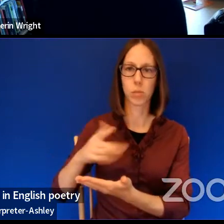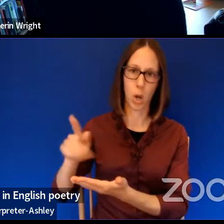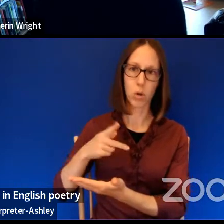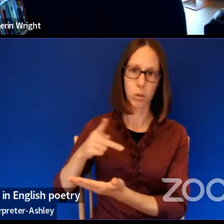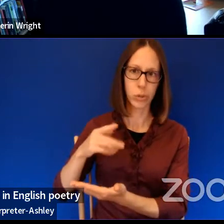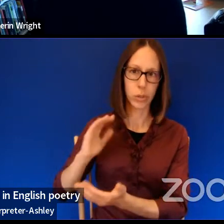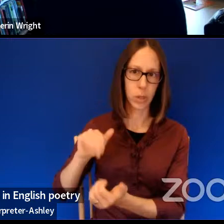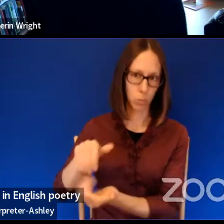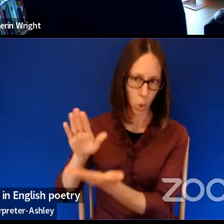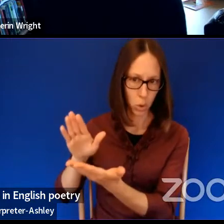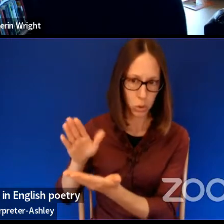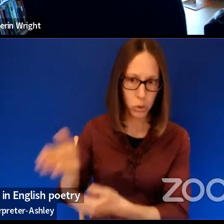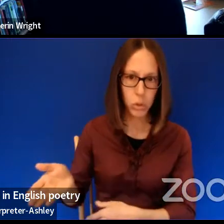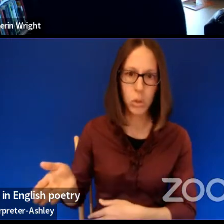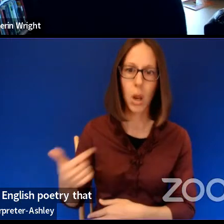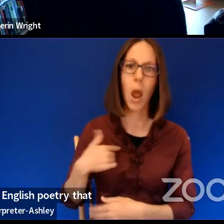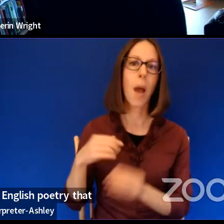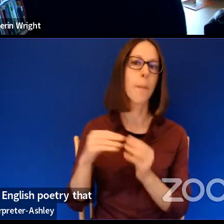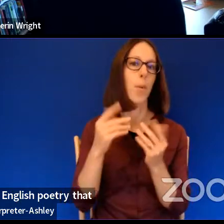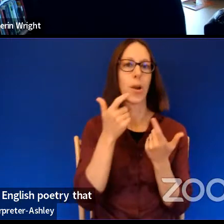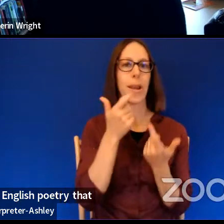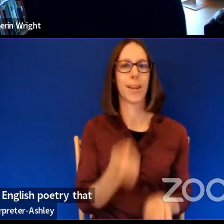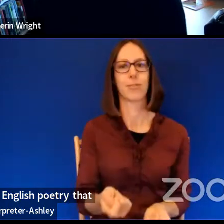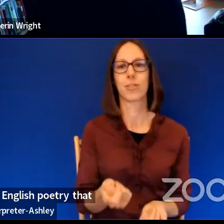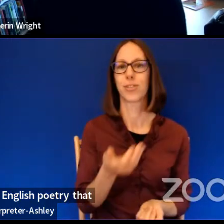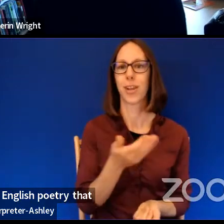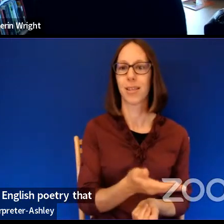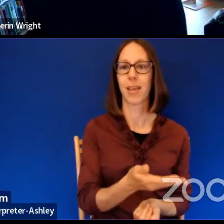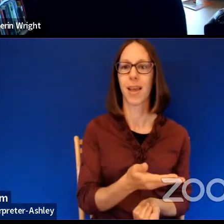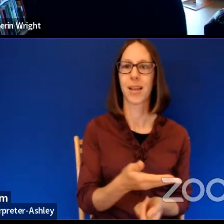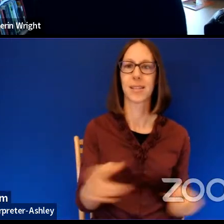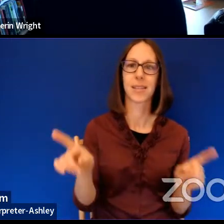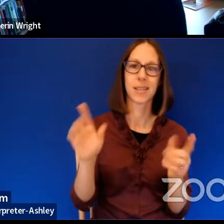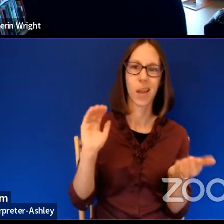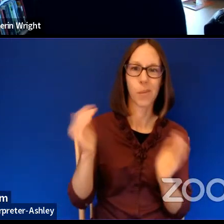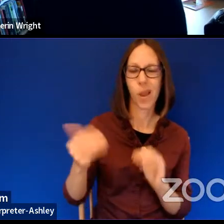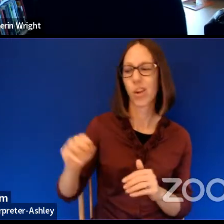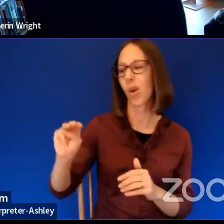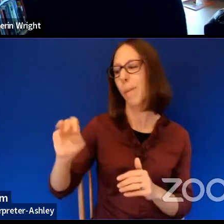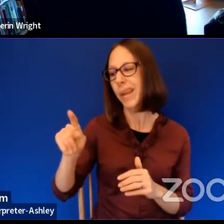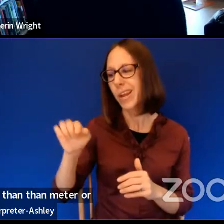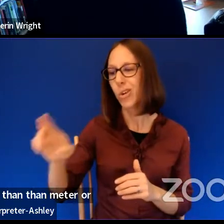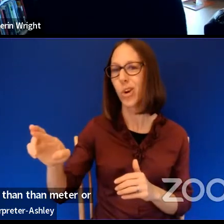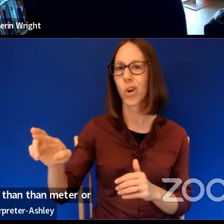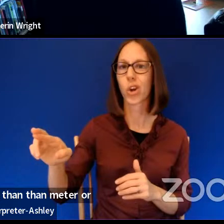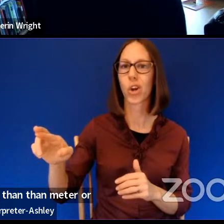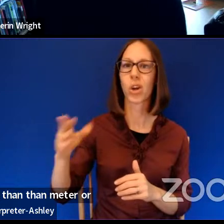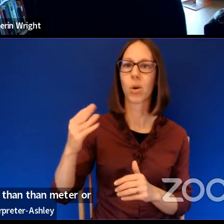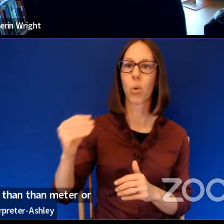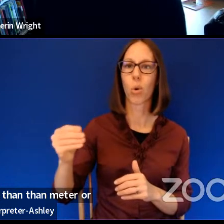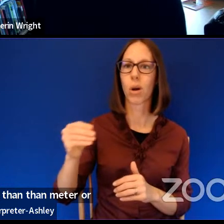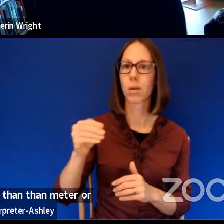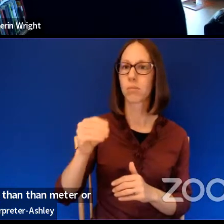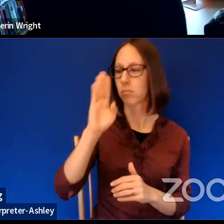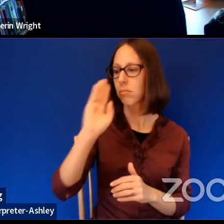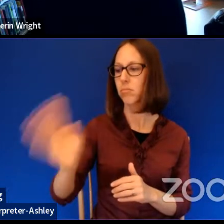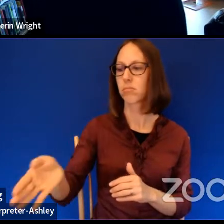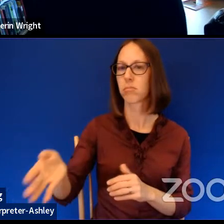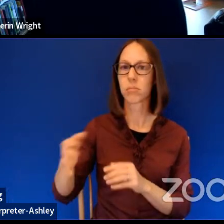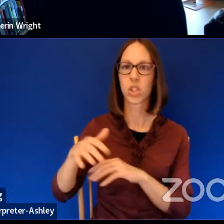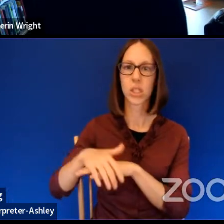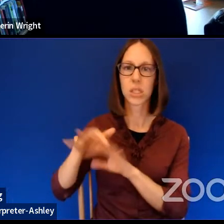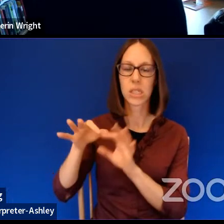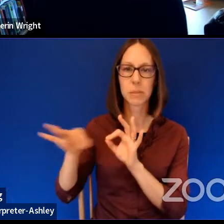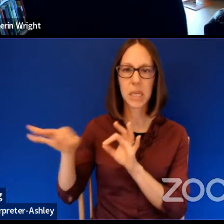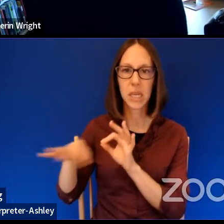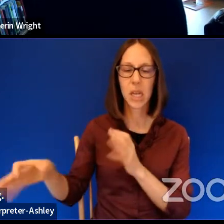Um, and I'm more interested in that, I suppose, than, than meter or strictly speaking, but I'm really interested in rhythm. And so, uh,